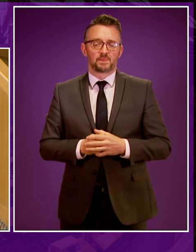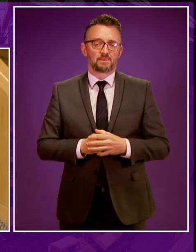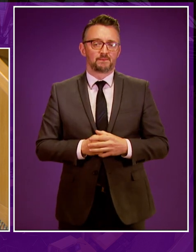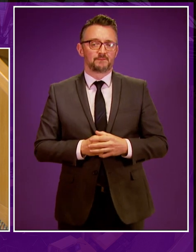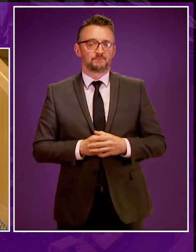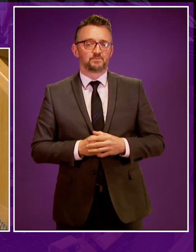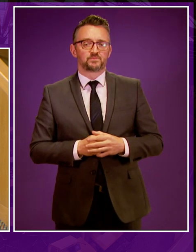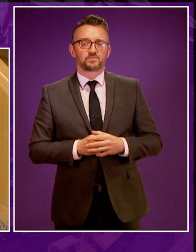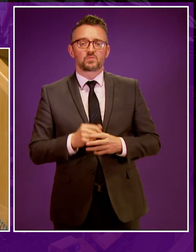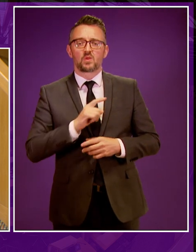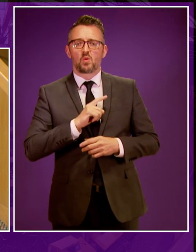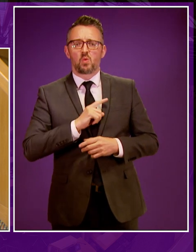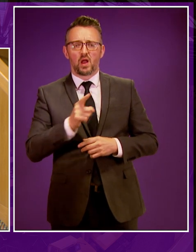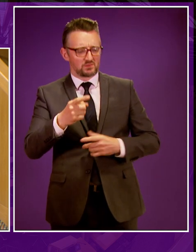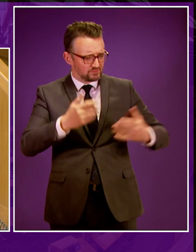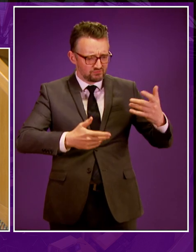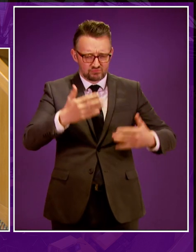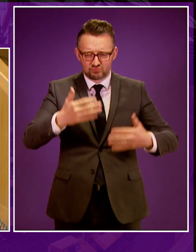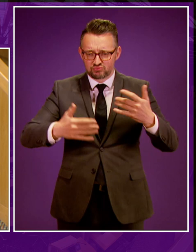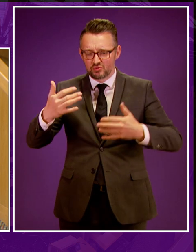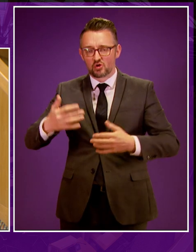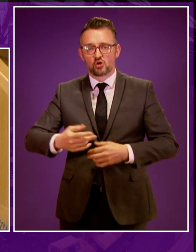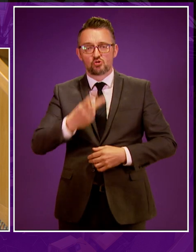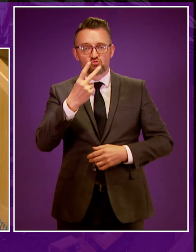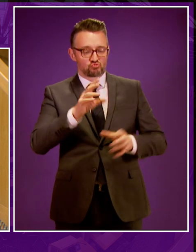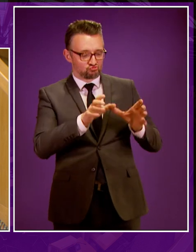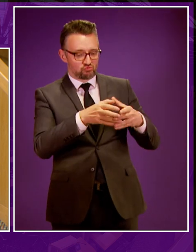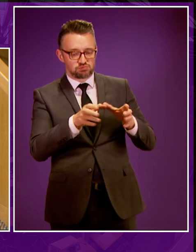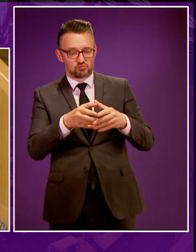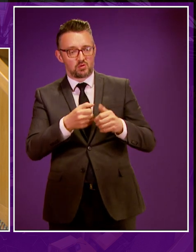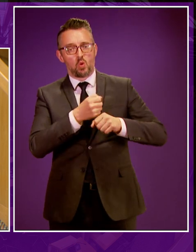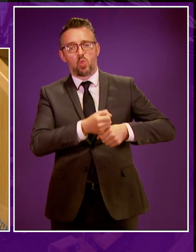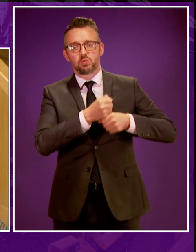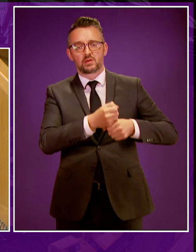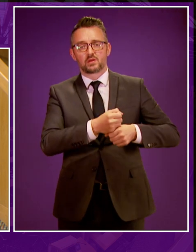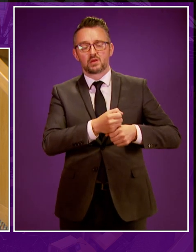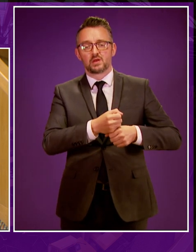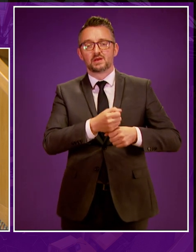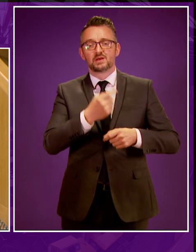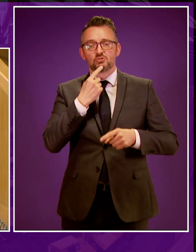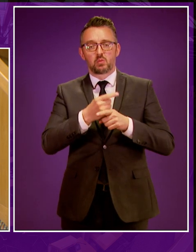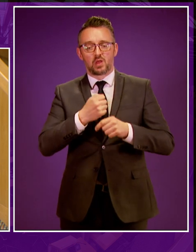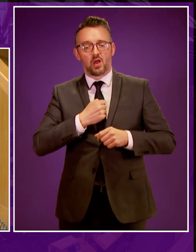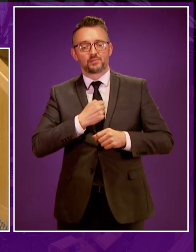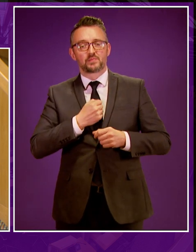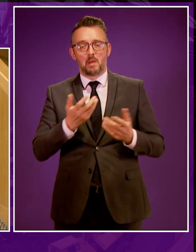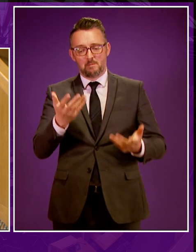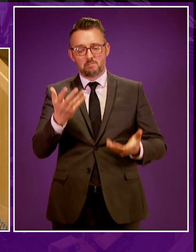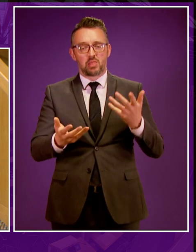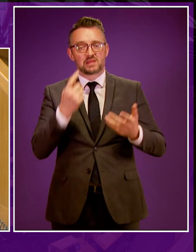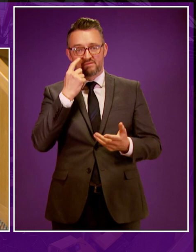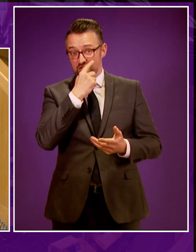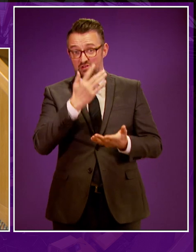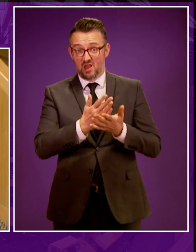So why will they hold a poll comprising of two lobbying groups over the balanced evidence that my colleague Jamie Green calls for?